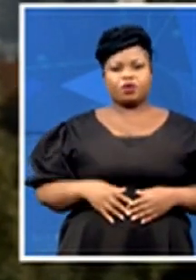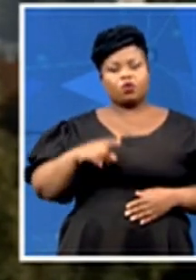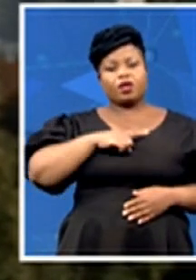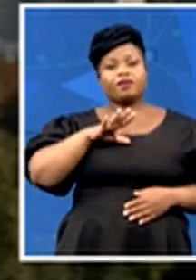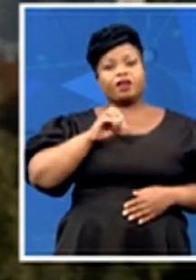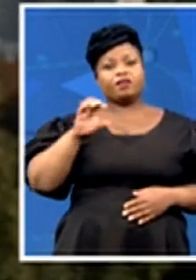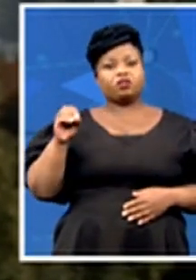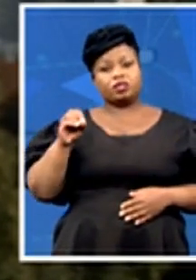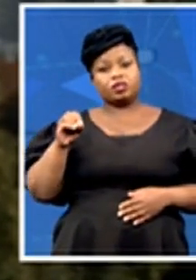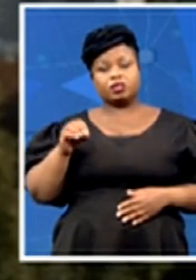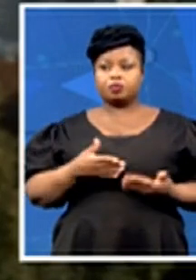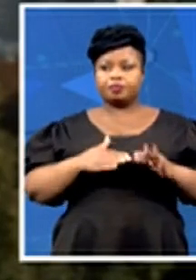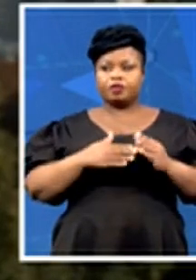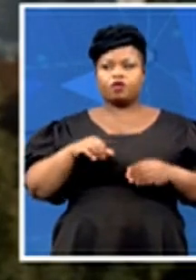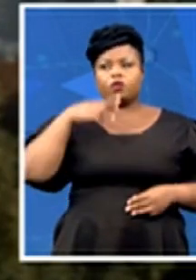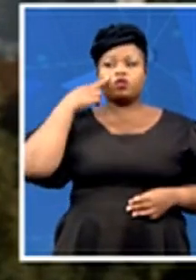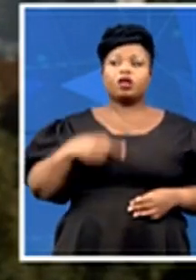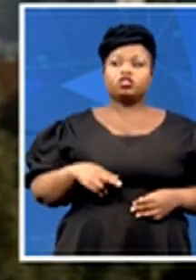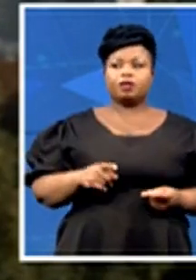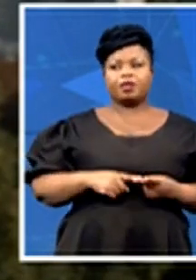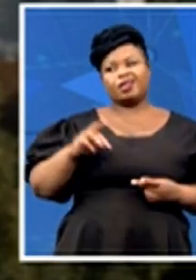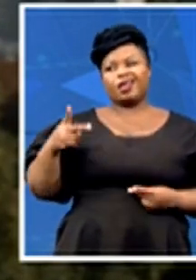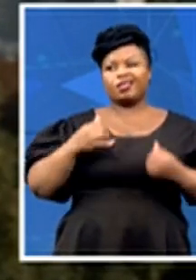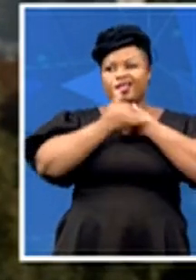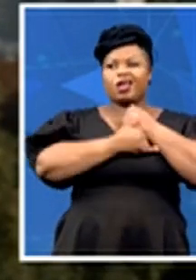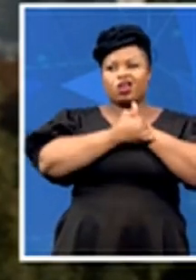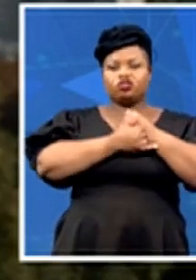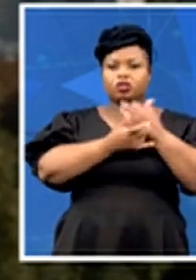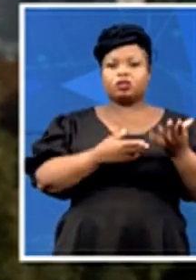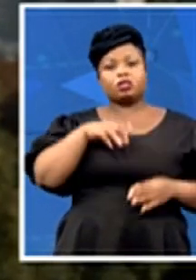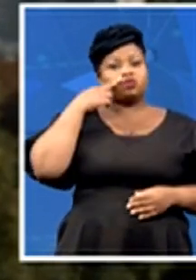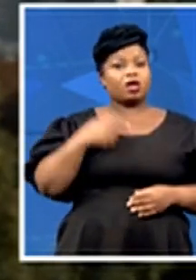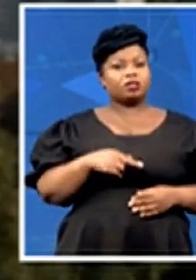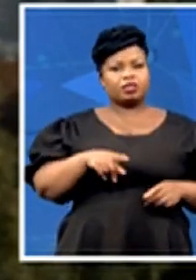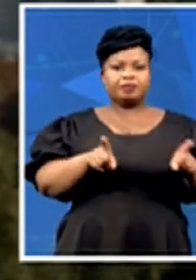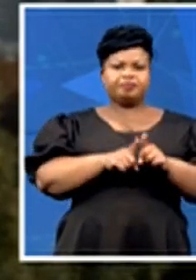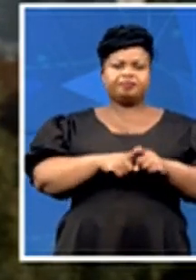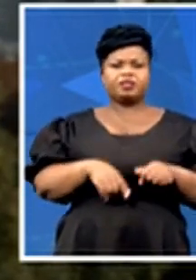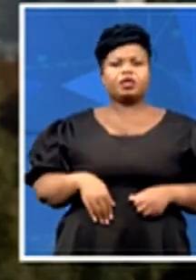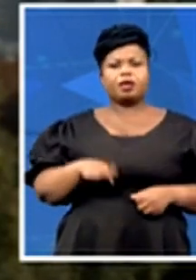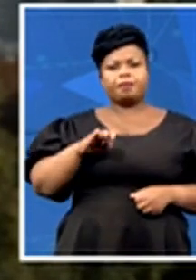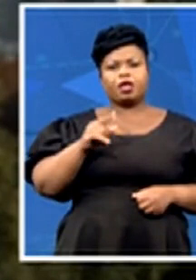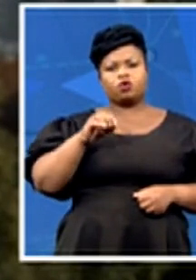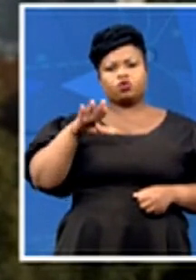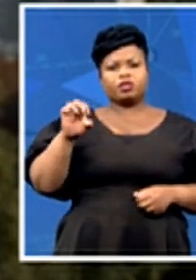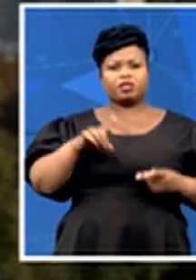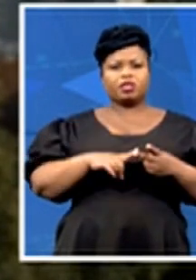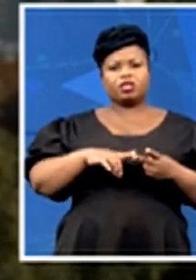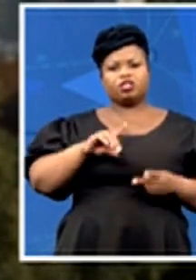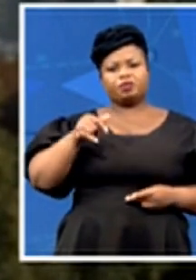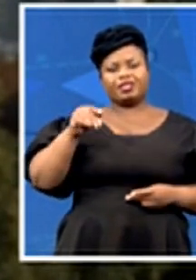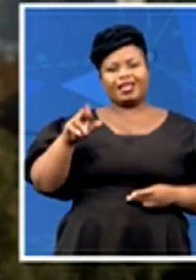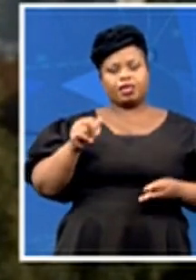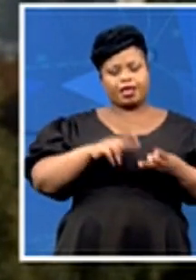but also from other countries that russia has relations with such as belarus tajikistan it was bekistan making the most of those four